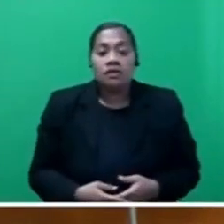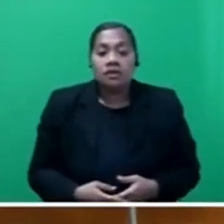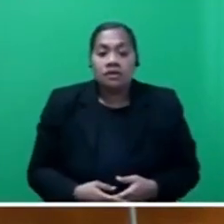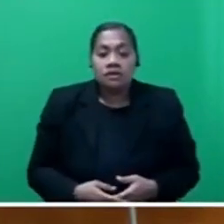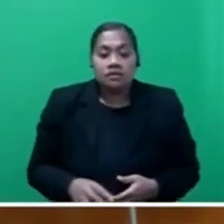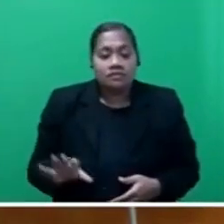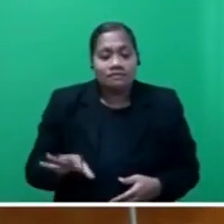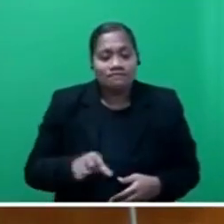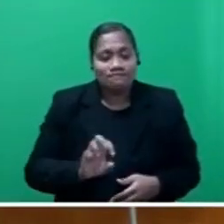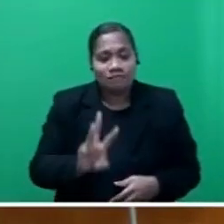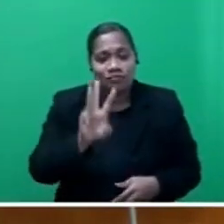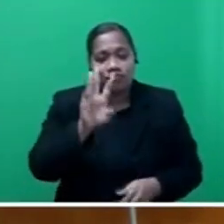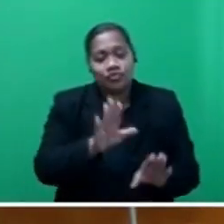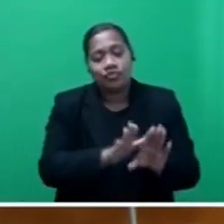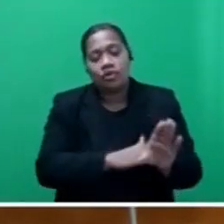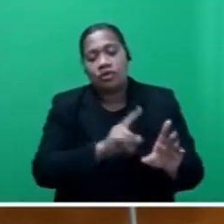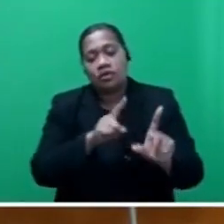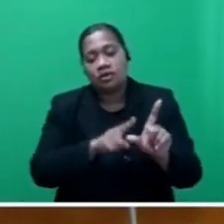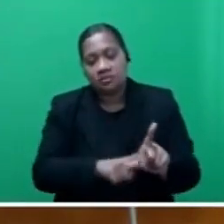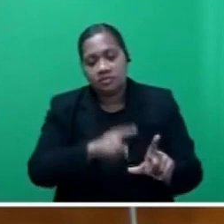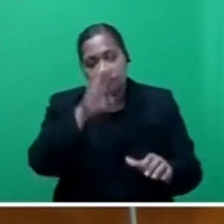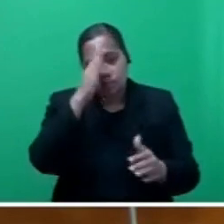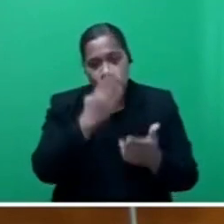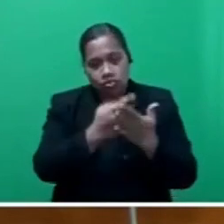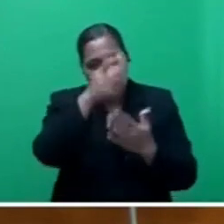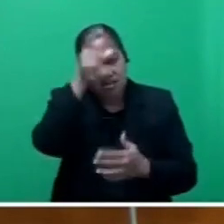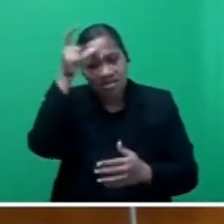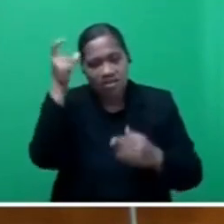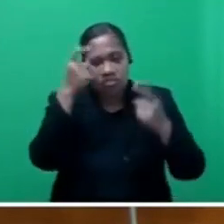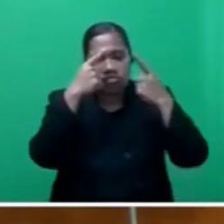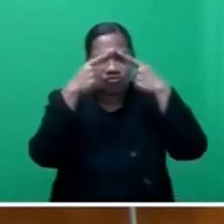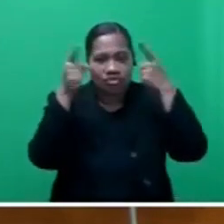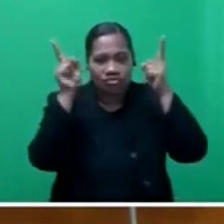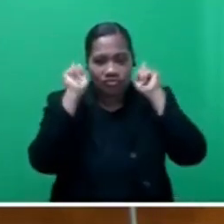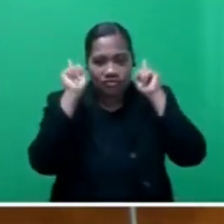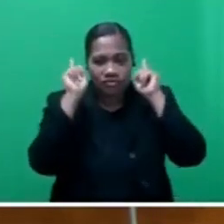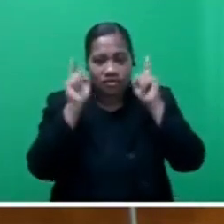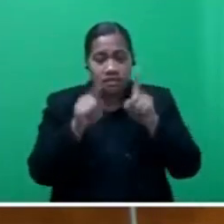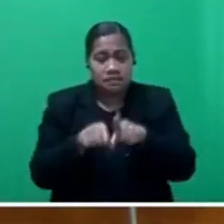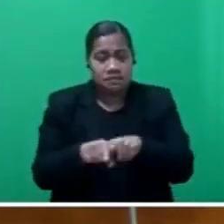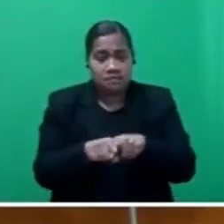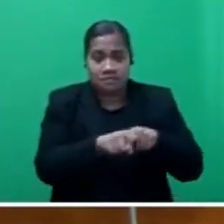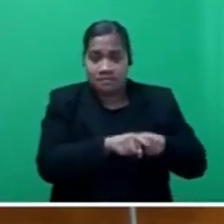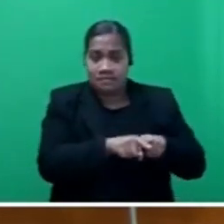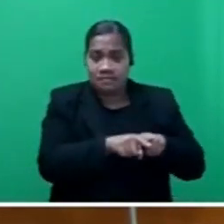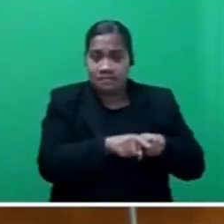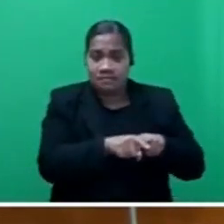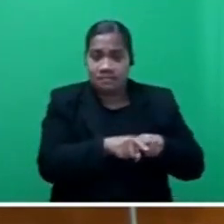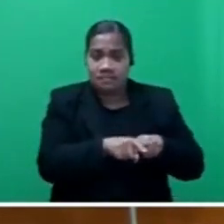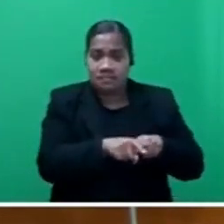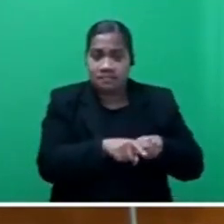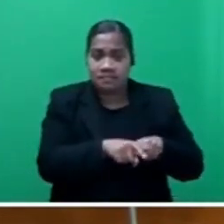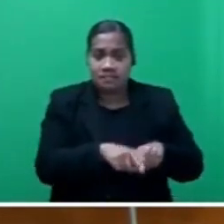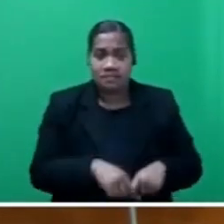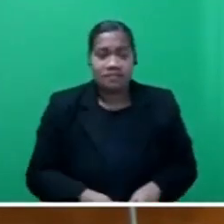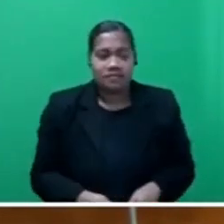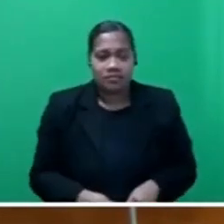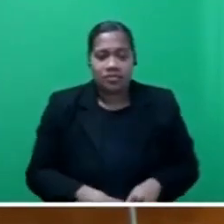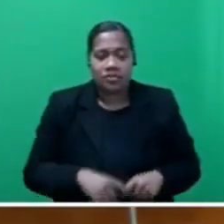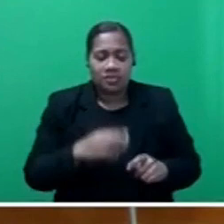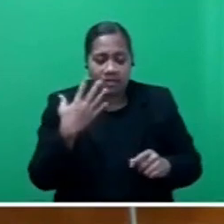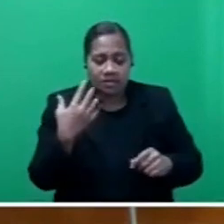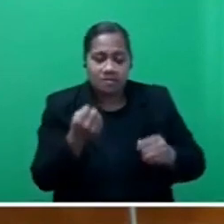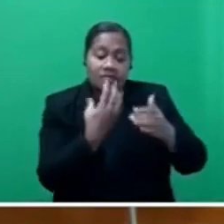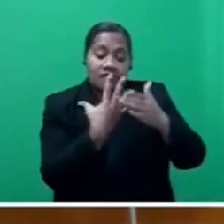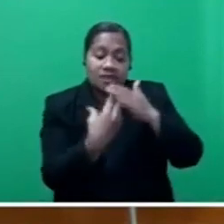three long years for a student nurse to graduate, which means there will remain a gap in the health system